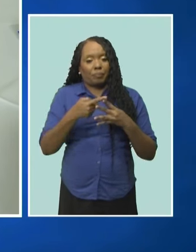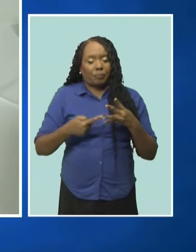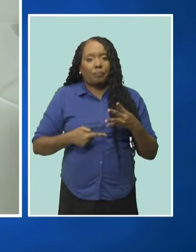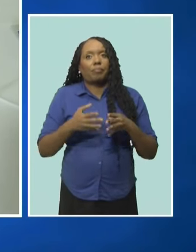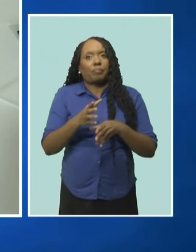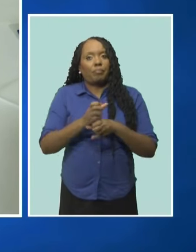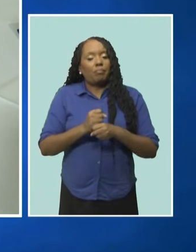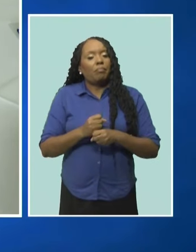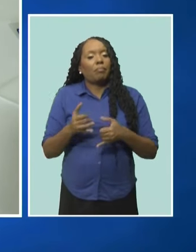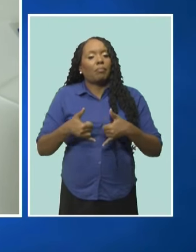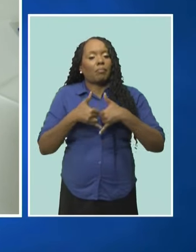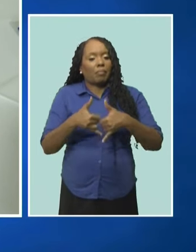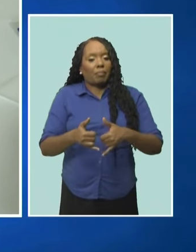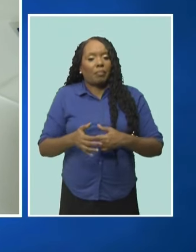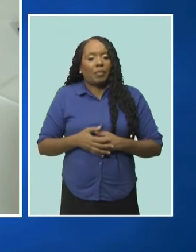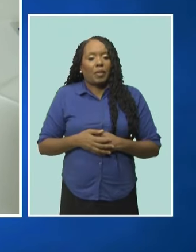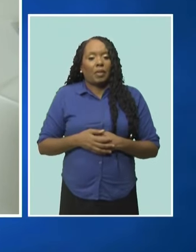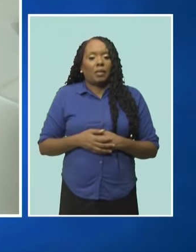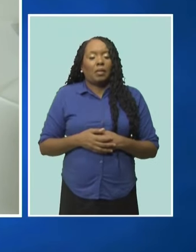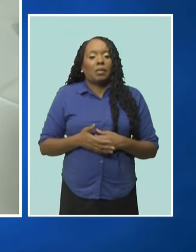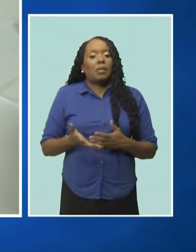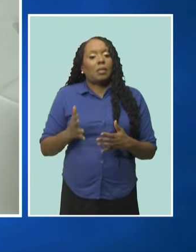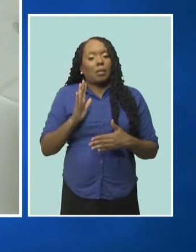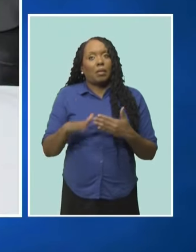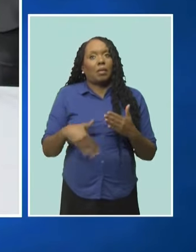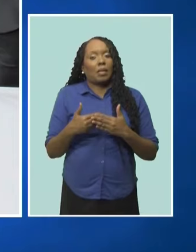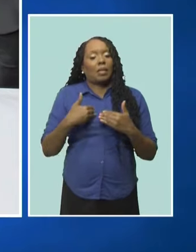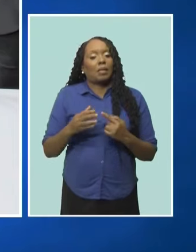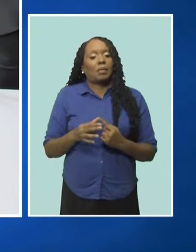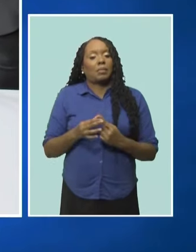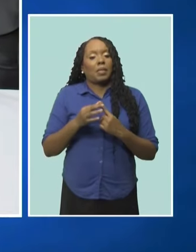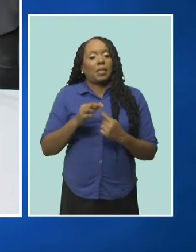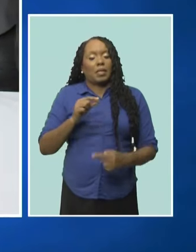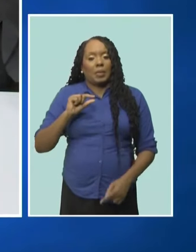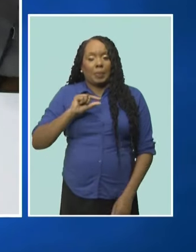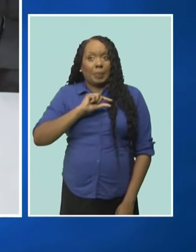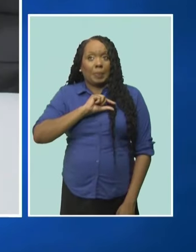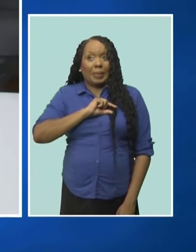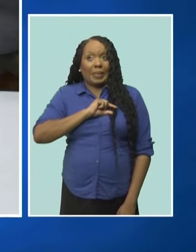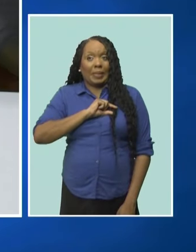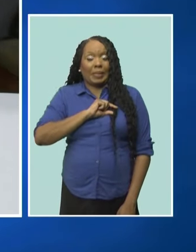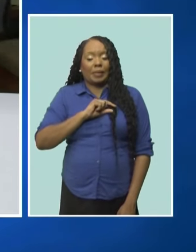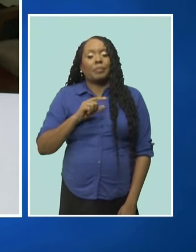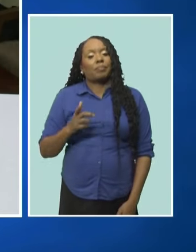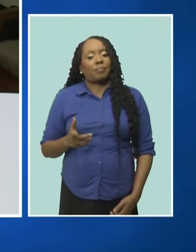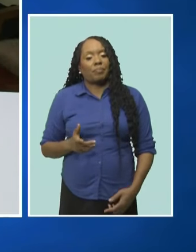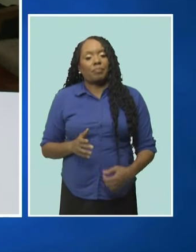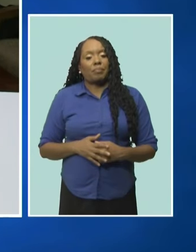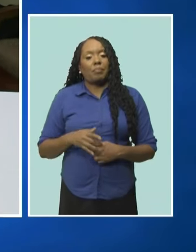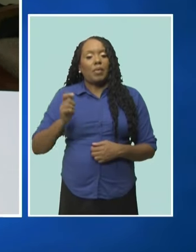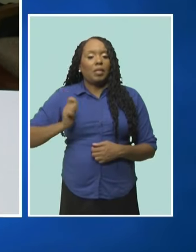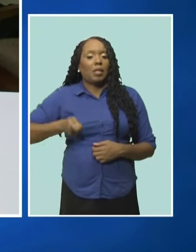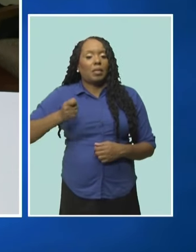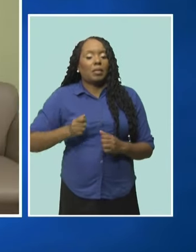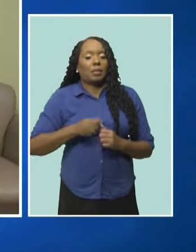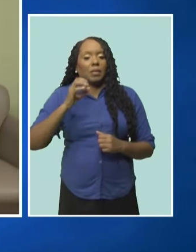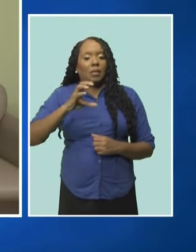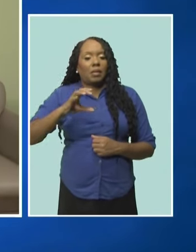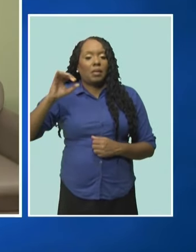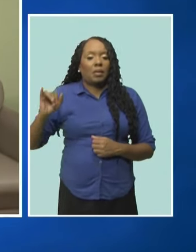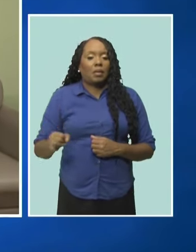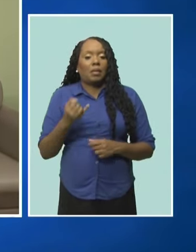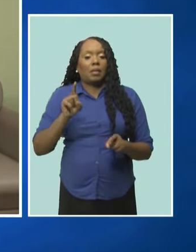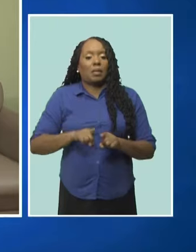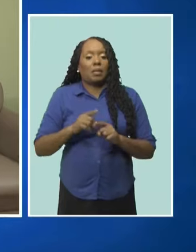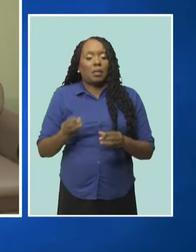yesterday. The distinguished legal practitioners were presented with a special pin. Judge of the CCJ, Justice Winston Anderson,